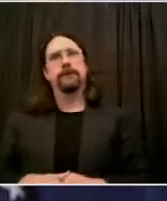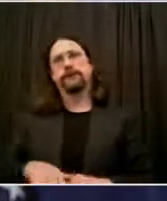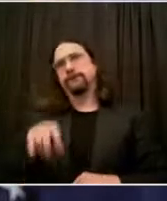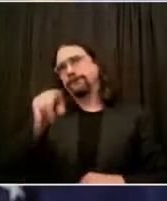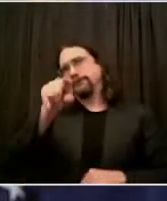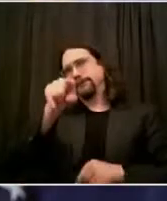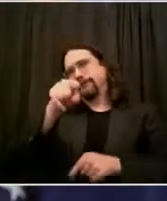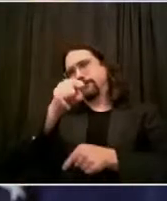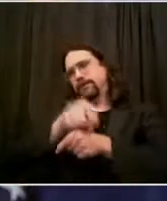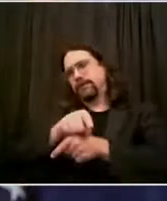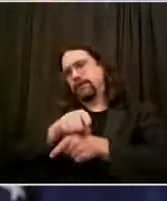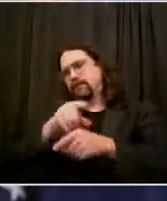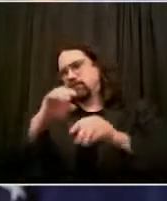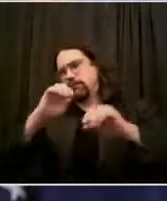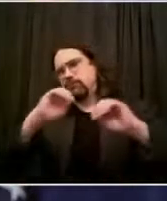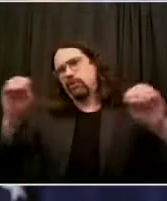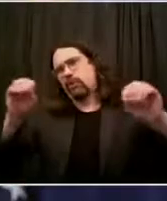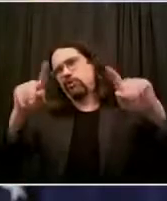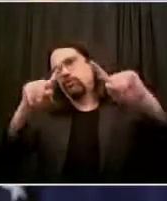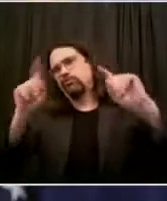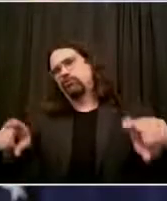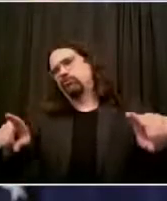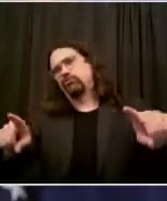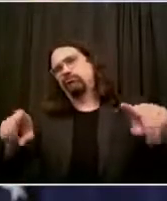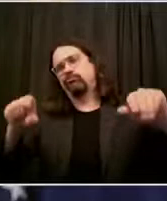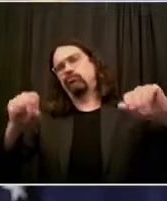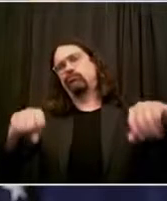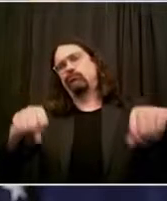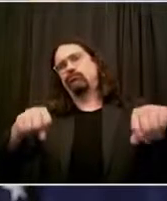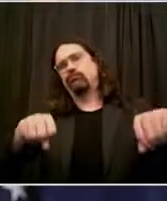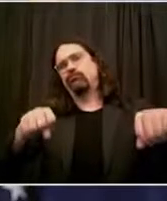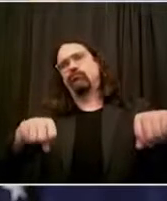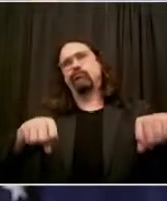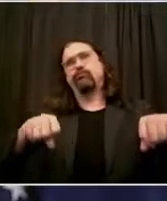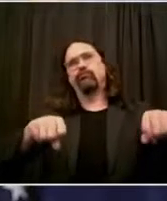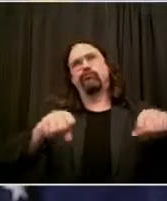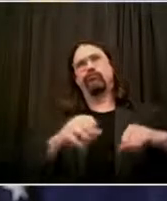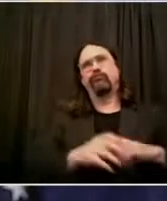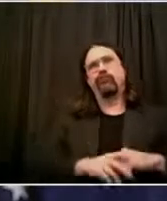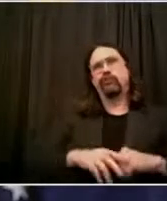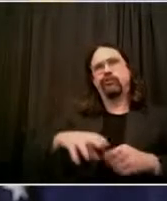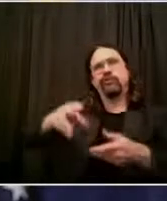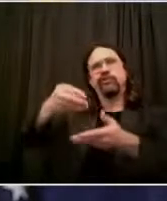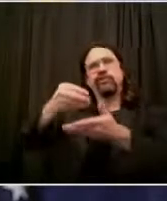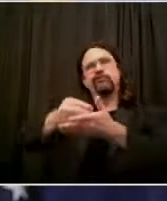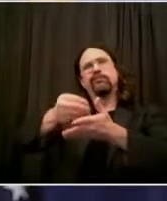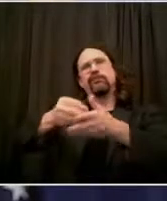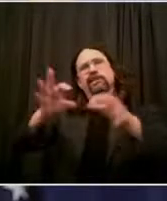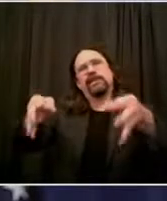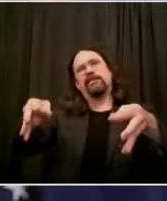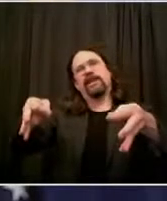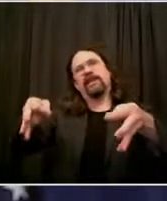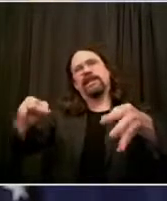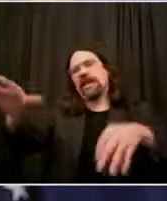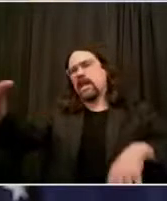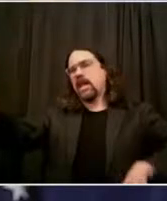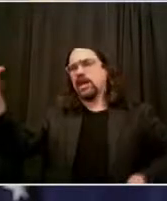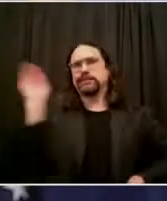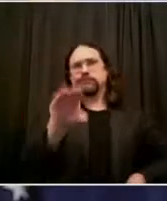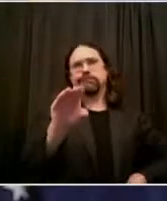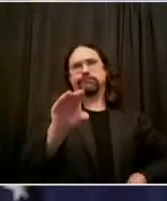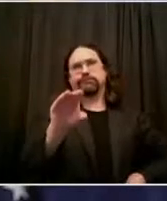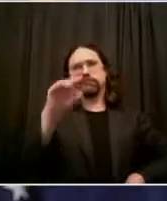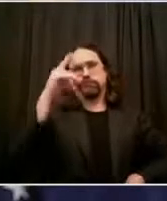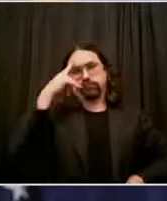and social services. We submitted a questionnaire to more than 300 residents